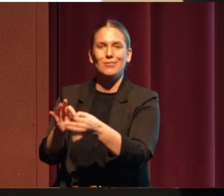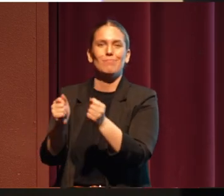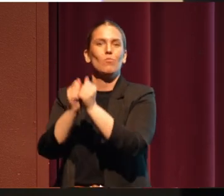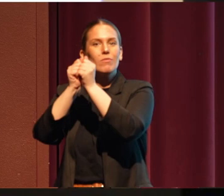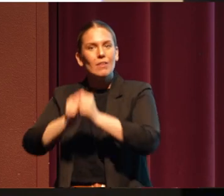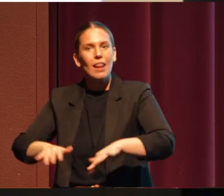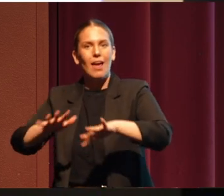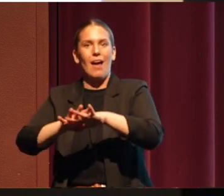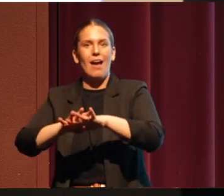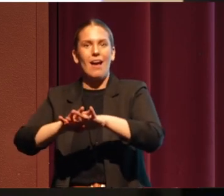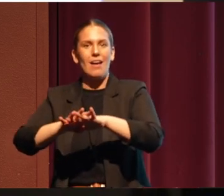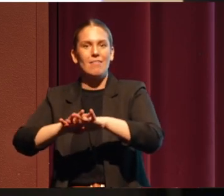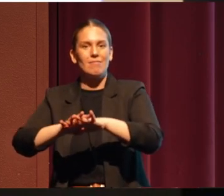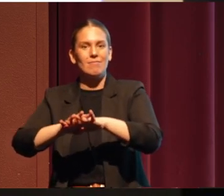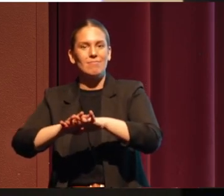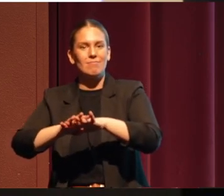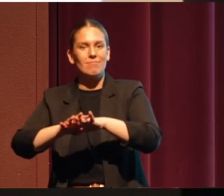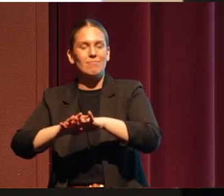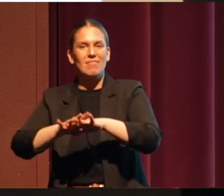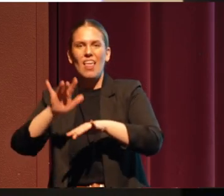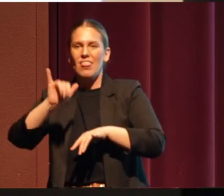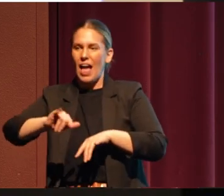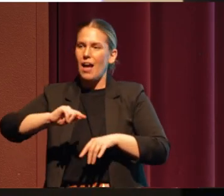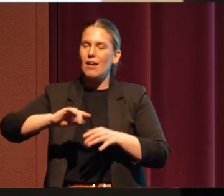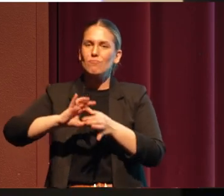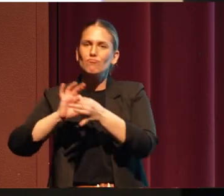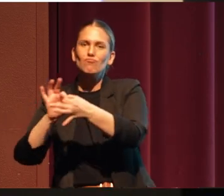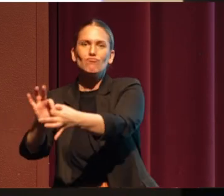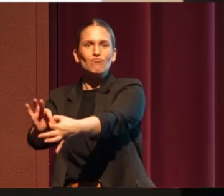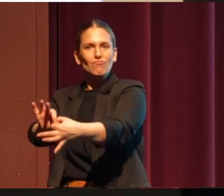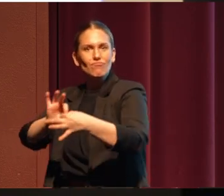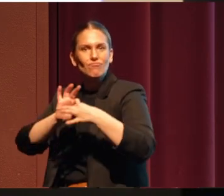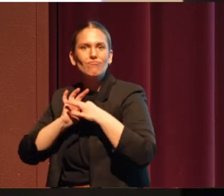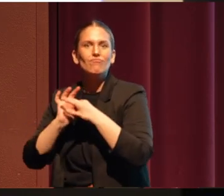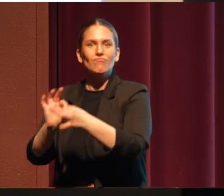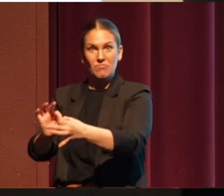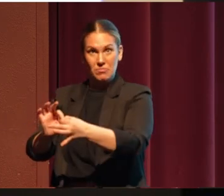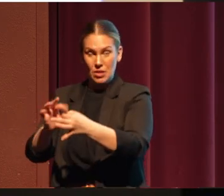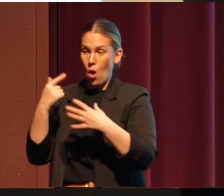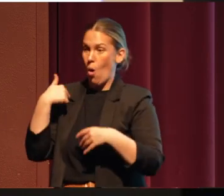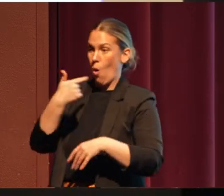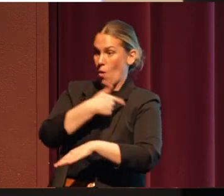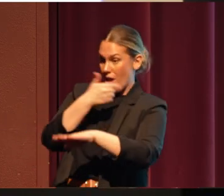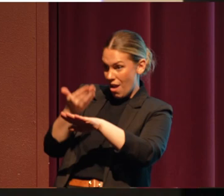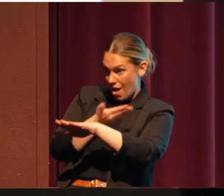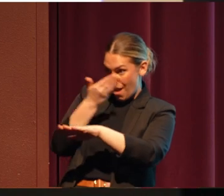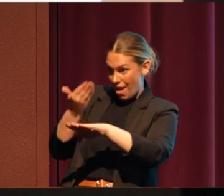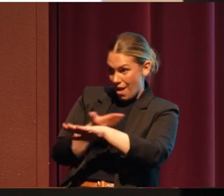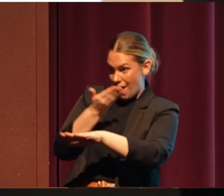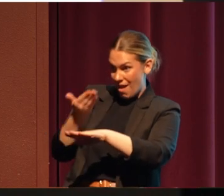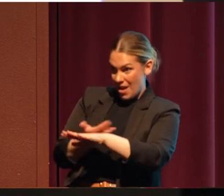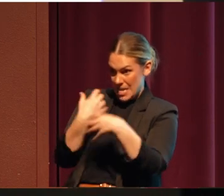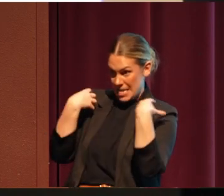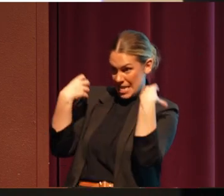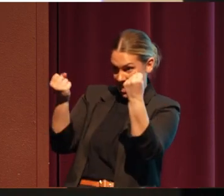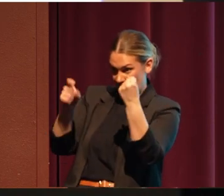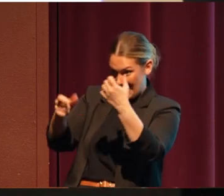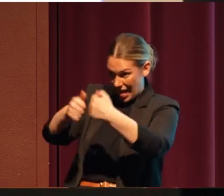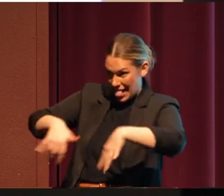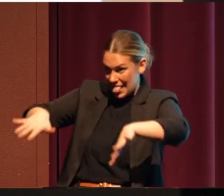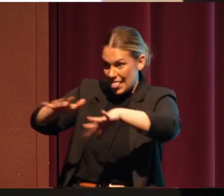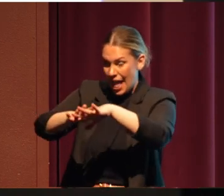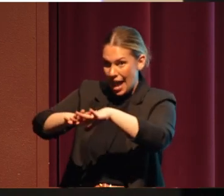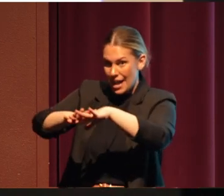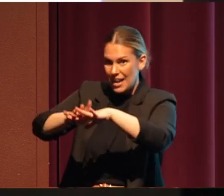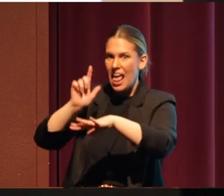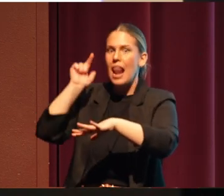reciprocity. They're going to restore this river today and give to the land. But when it comes to hunting season, they're going